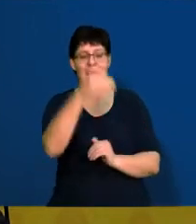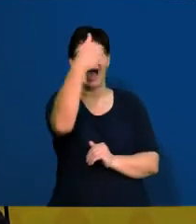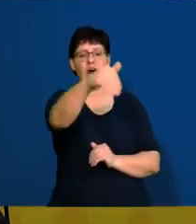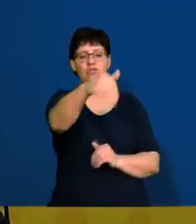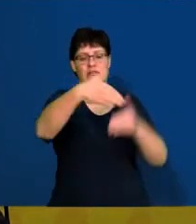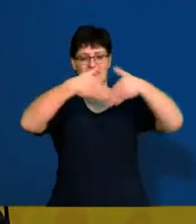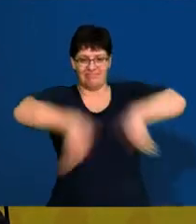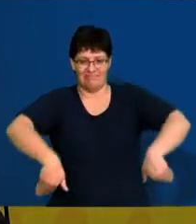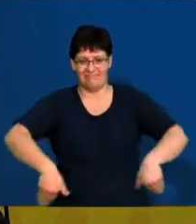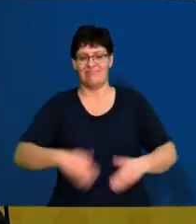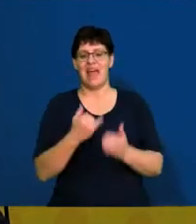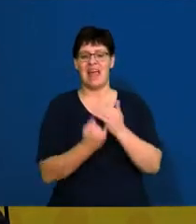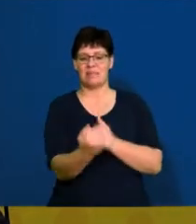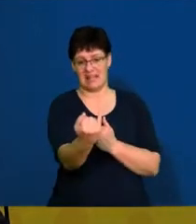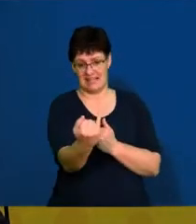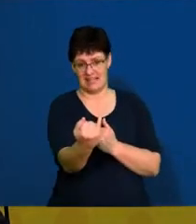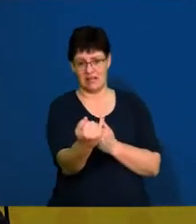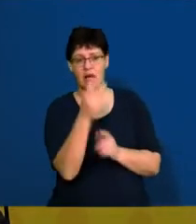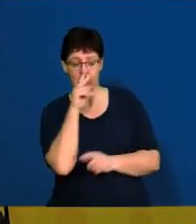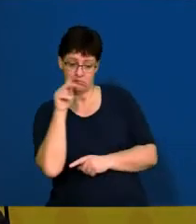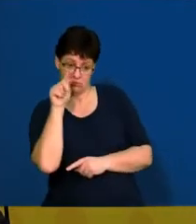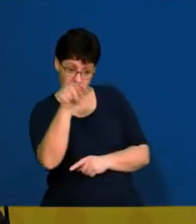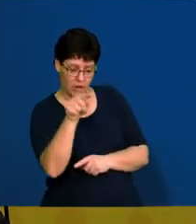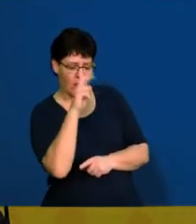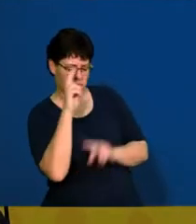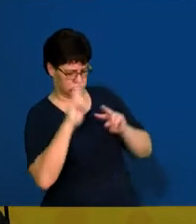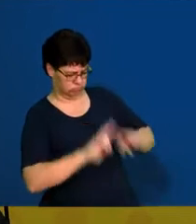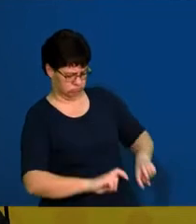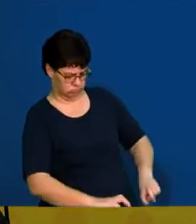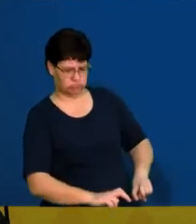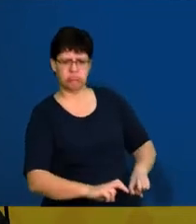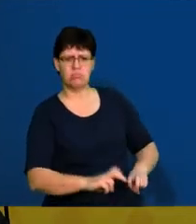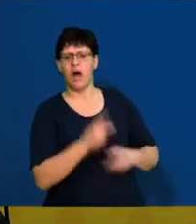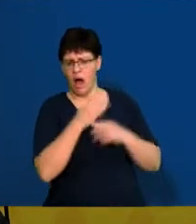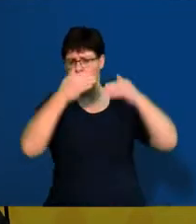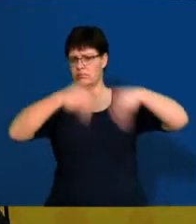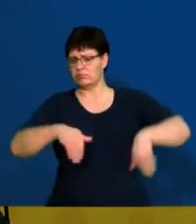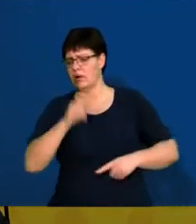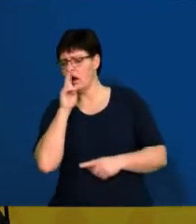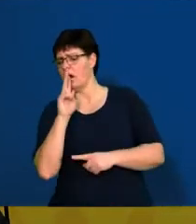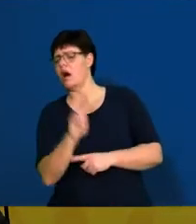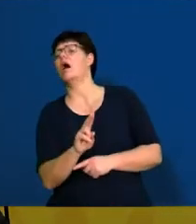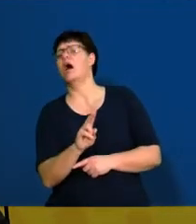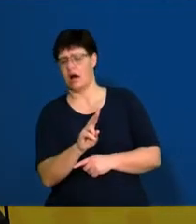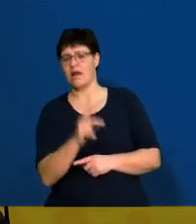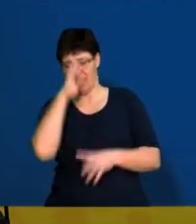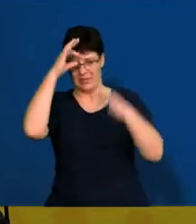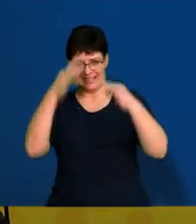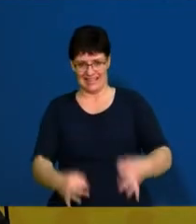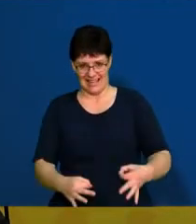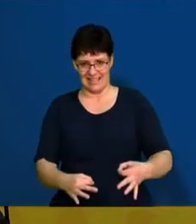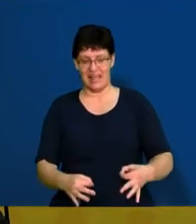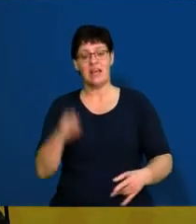party, an independent party. They will look at the facts of the matter objectively, and then they'll give a ruling, and that ruling